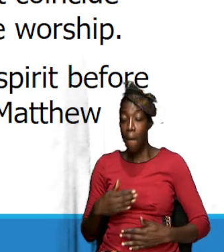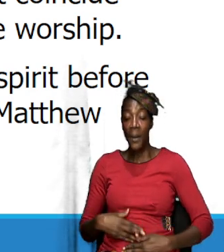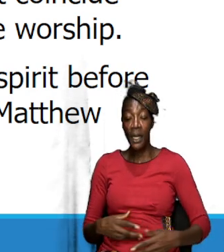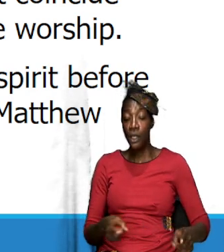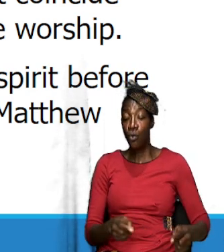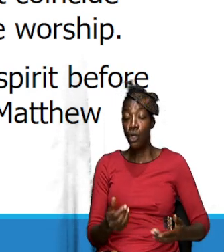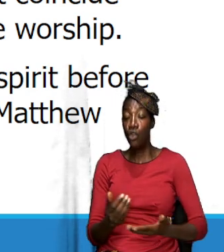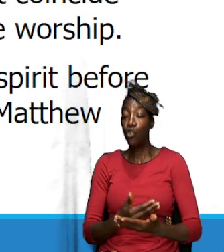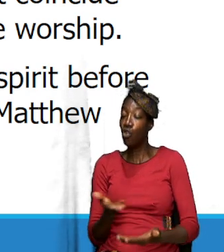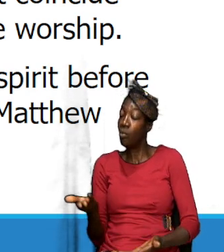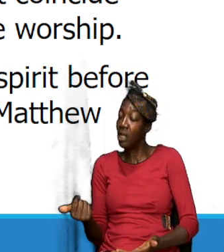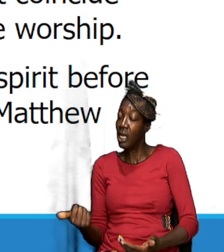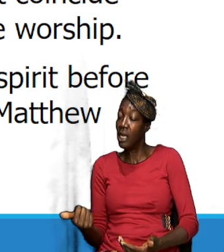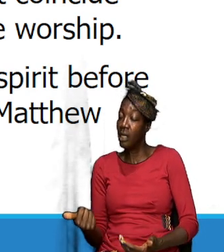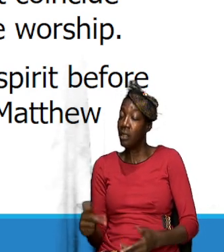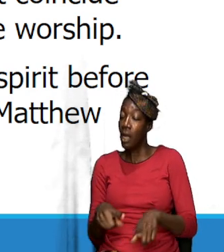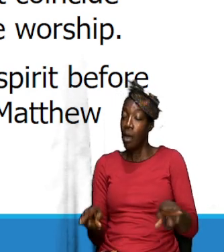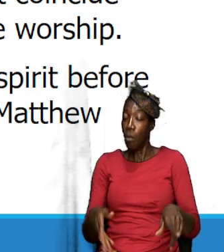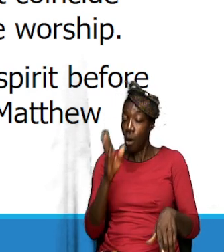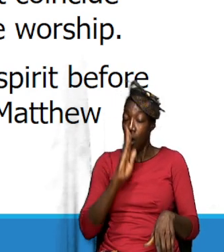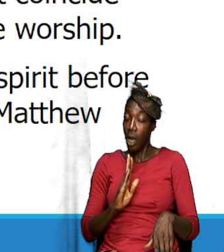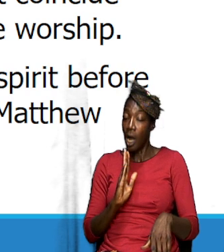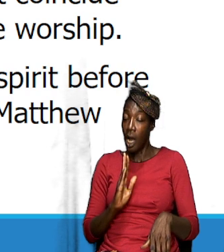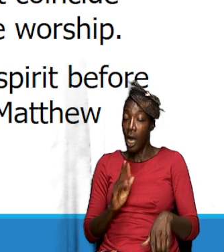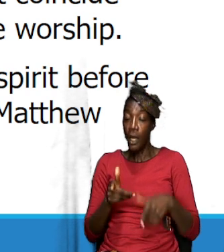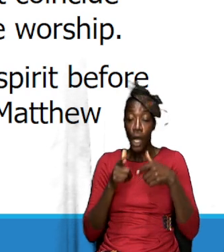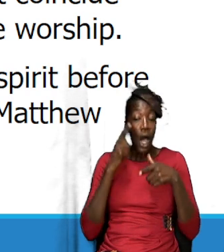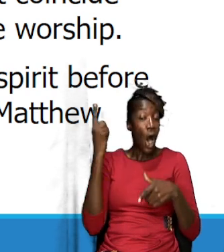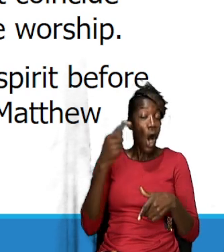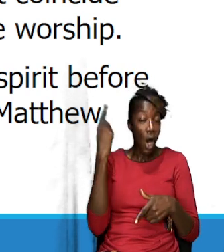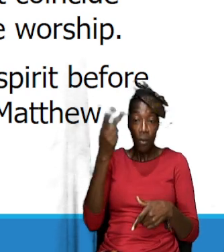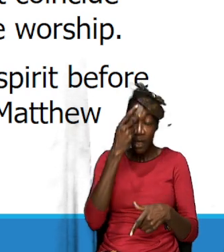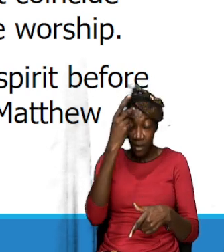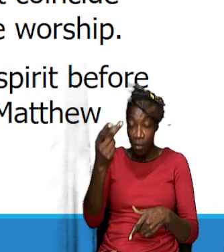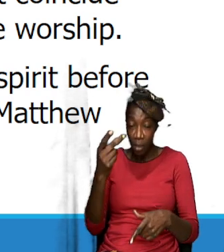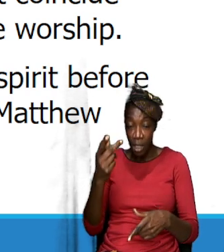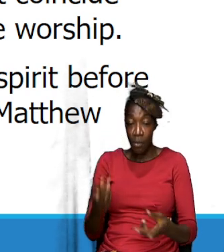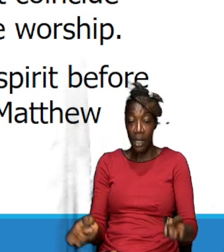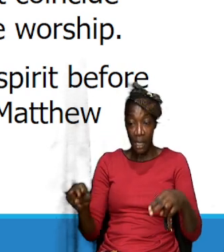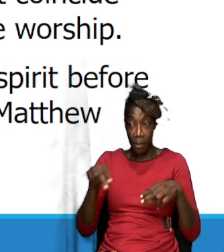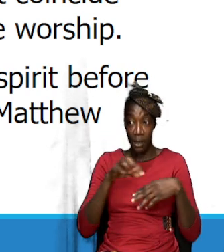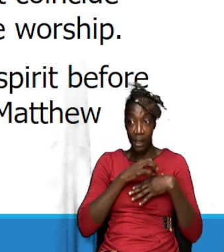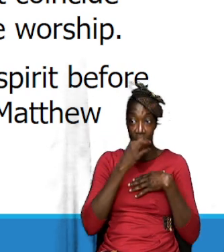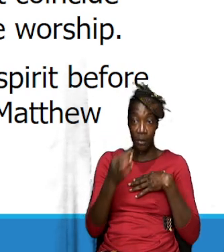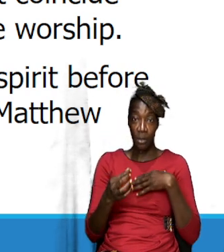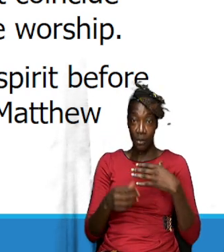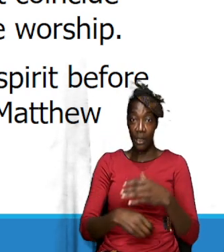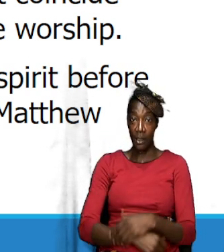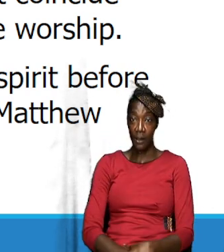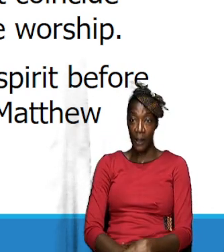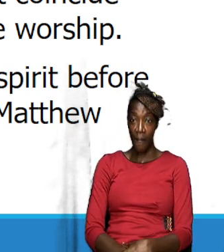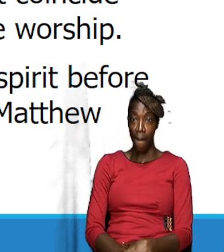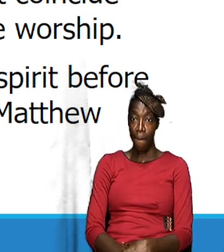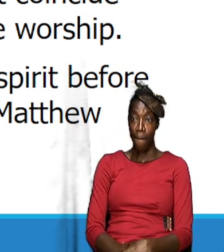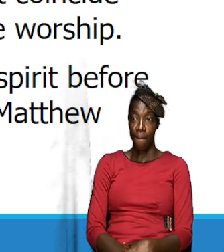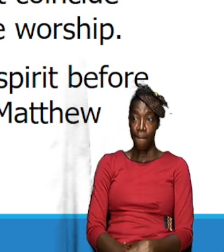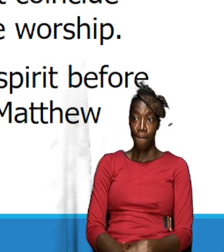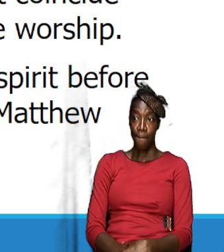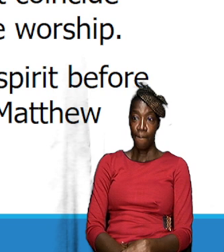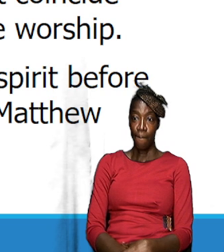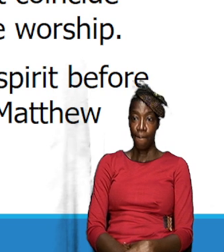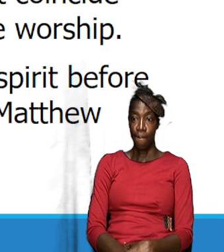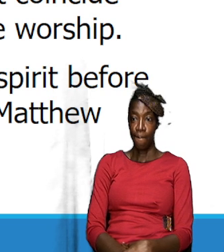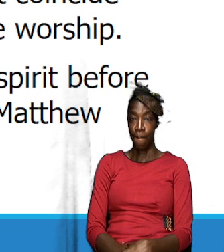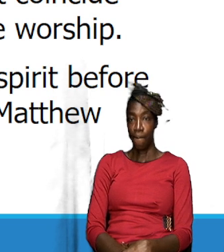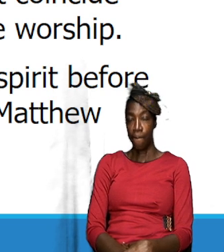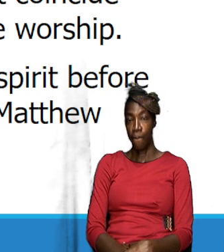else but God will always be looking at what is happening in the spirit ok so I think this is the final slide